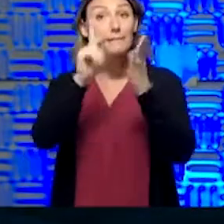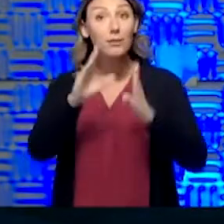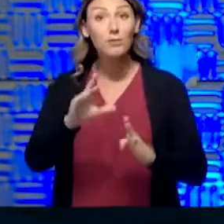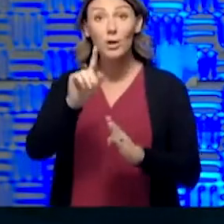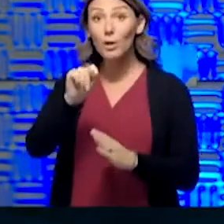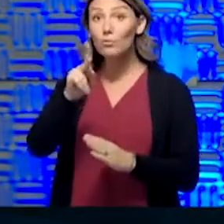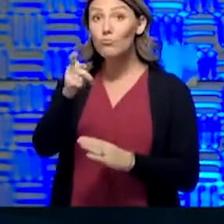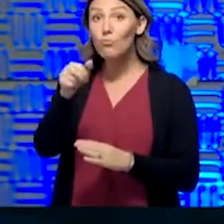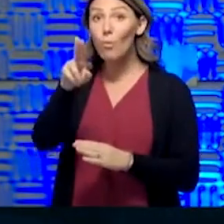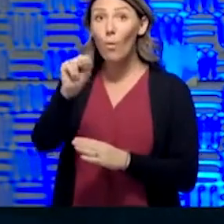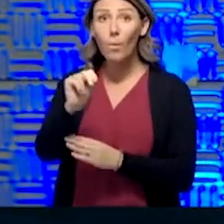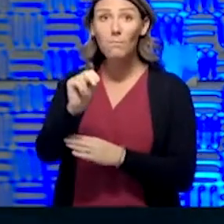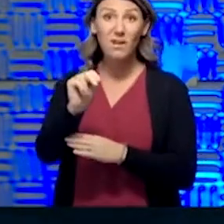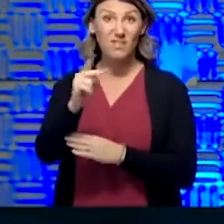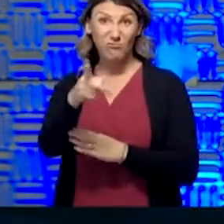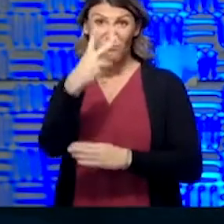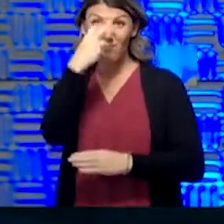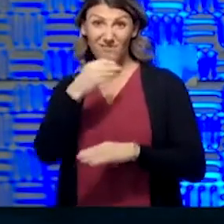night after the governor's address?